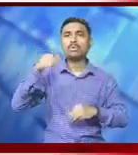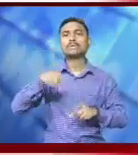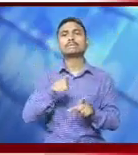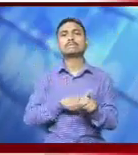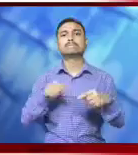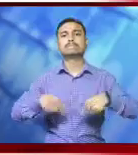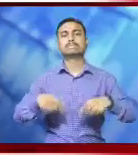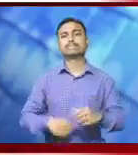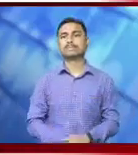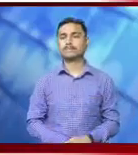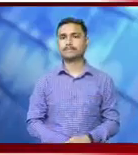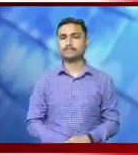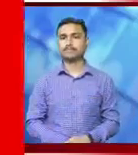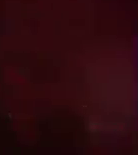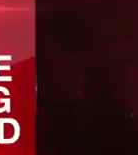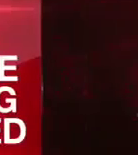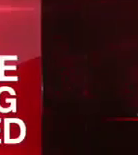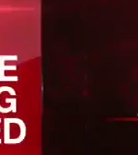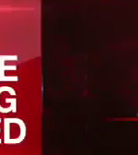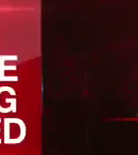has already been received.